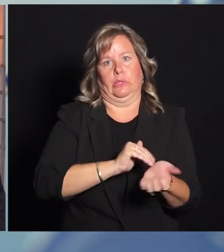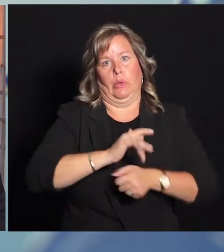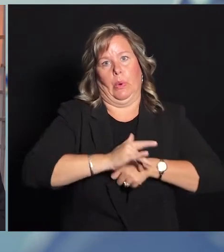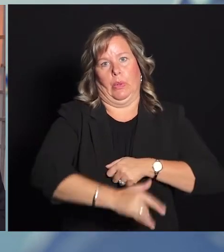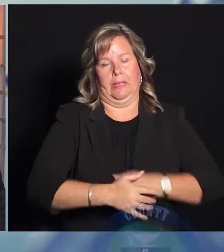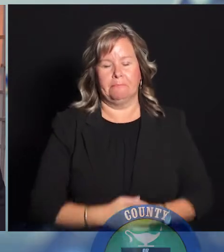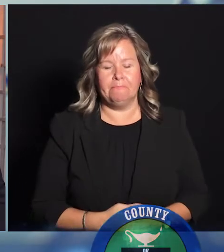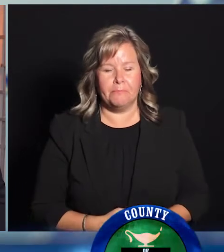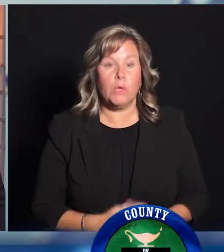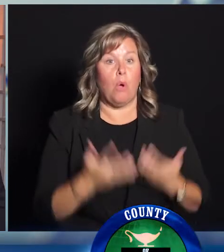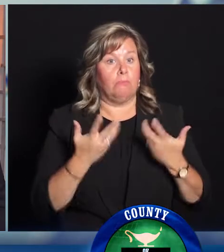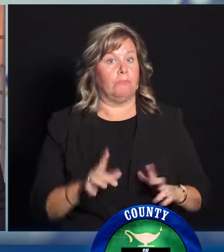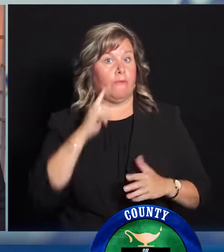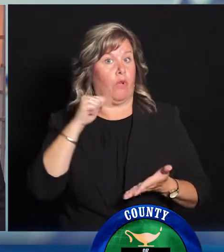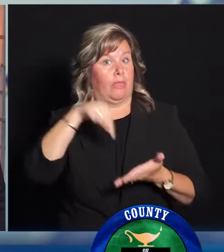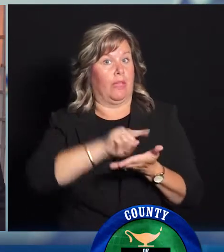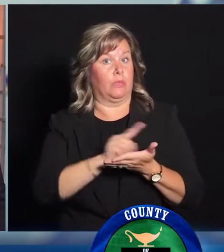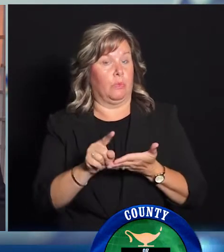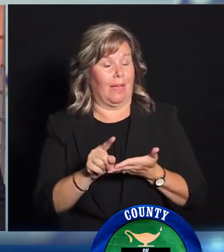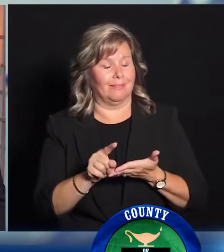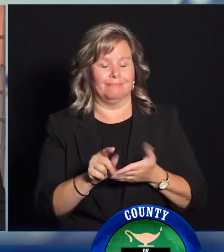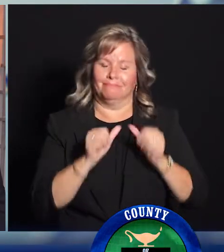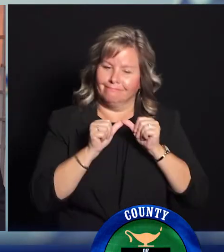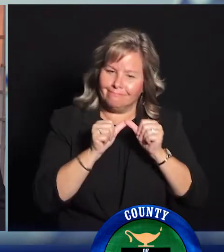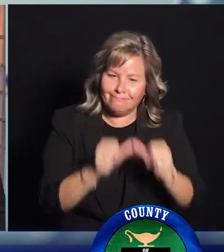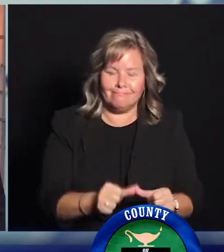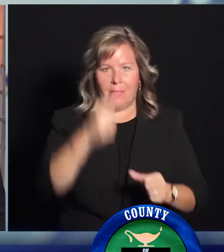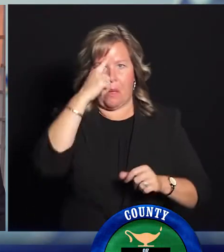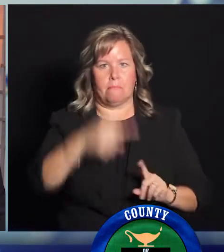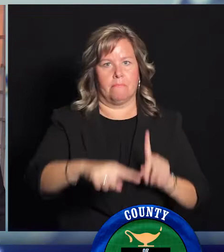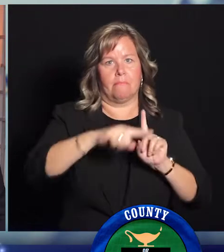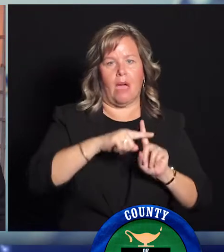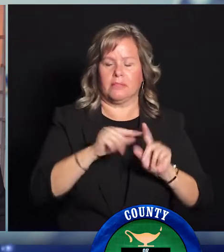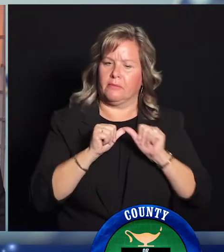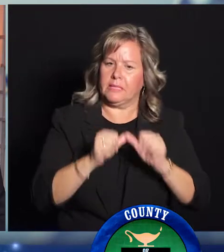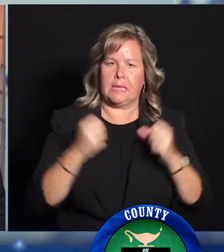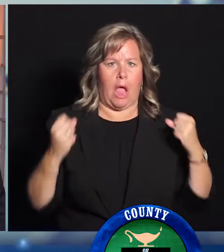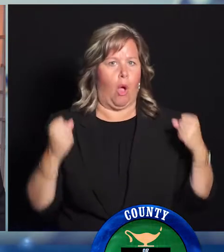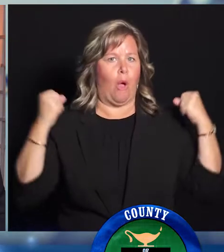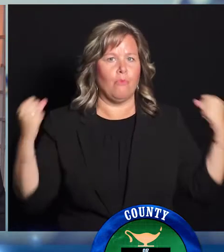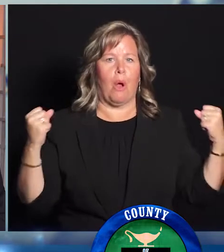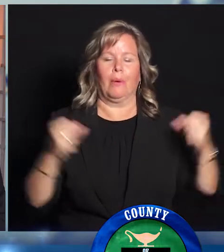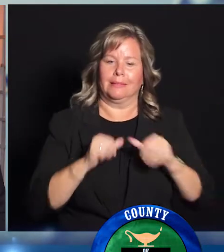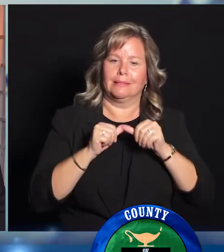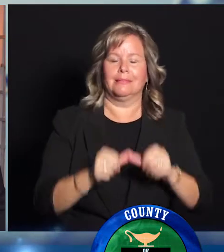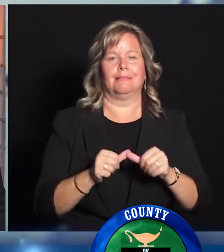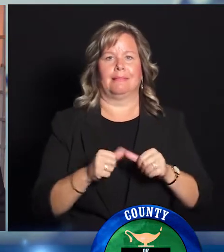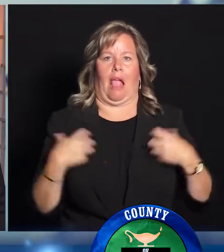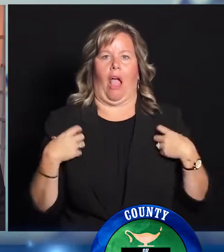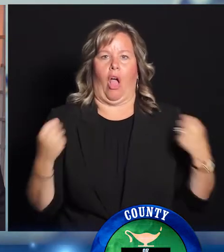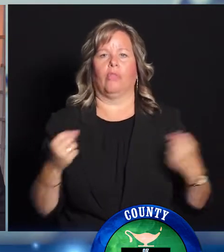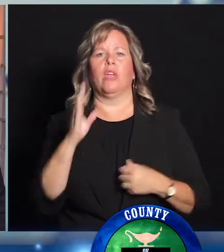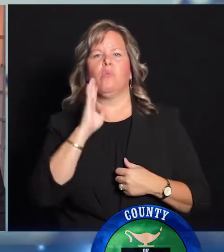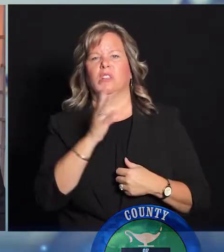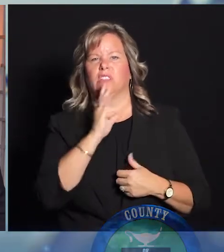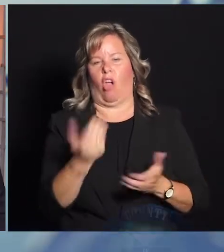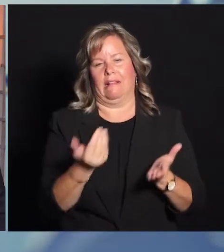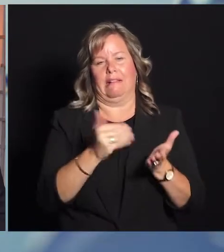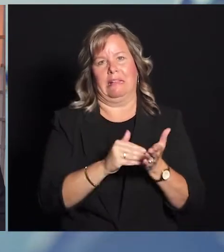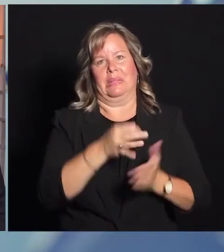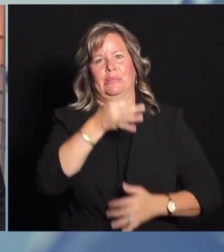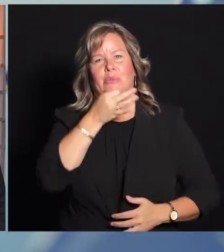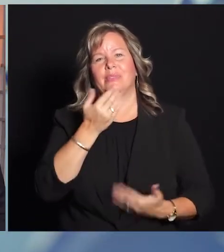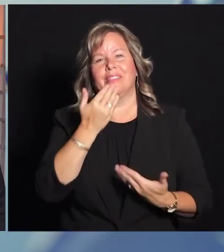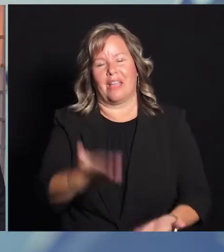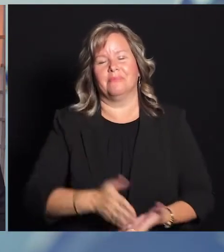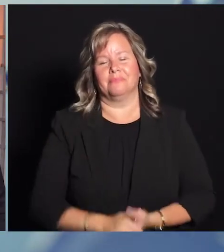on. That's all for this week. I want to encourage you to stay positive, stay heroic, and stay healthy, and I'll talk to you again very soon. Thank